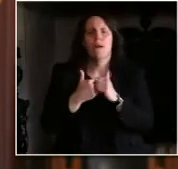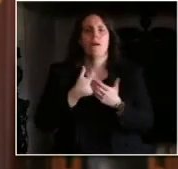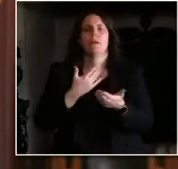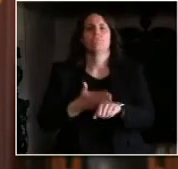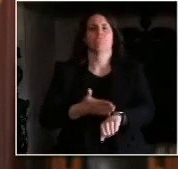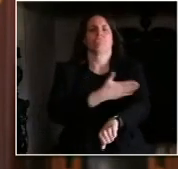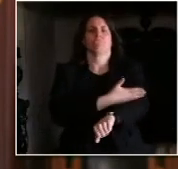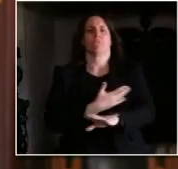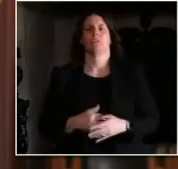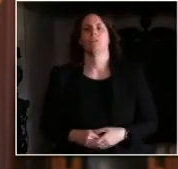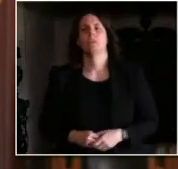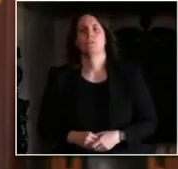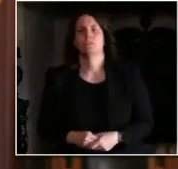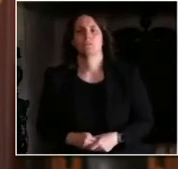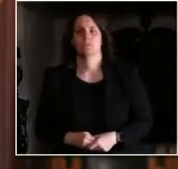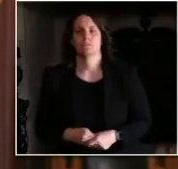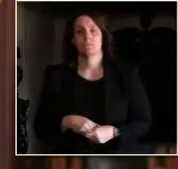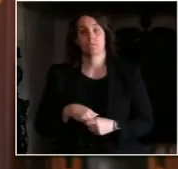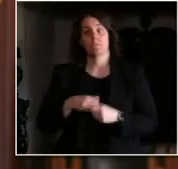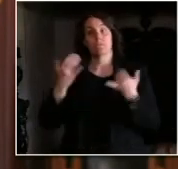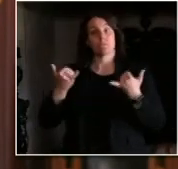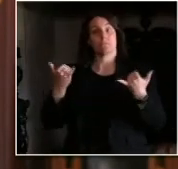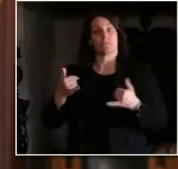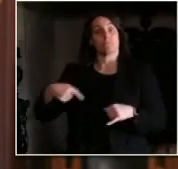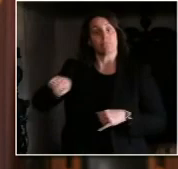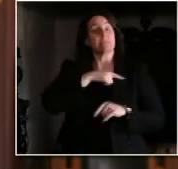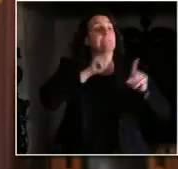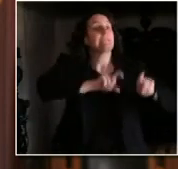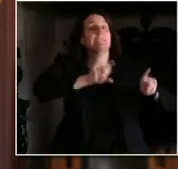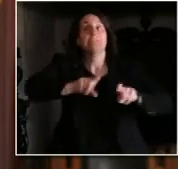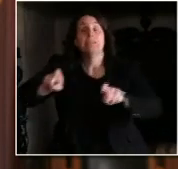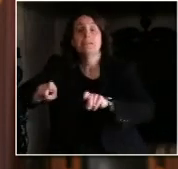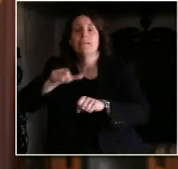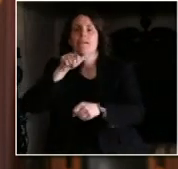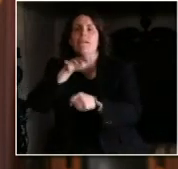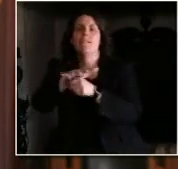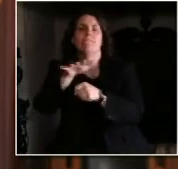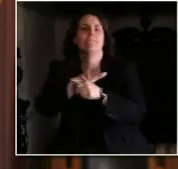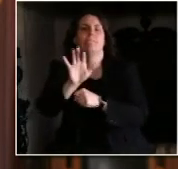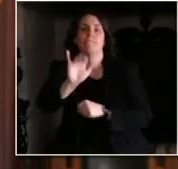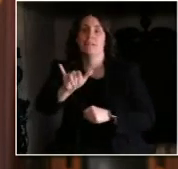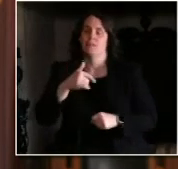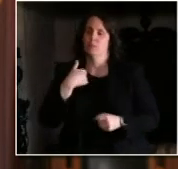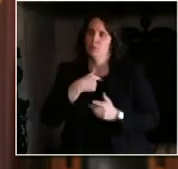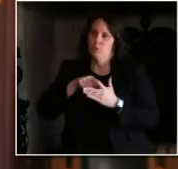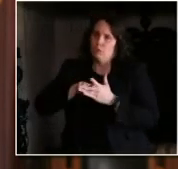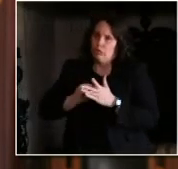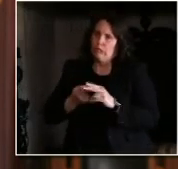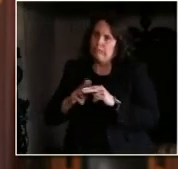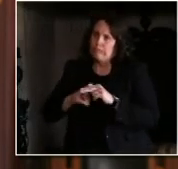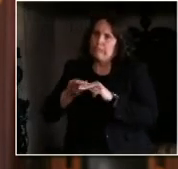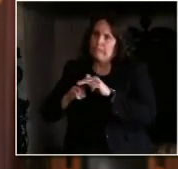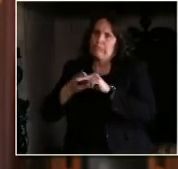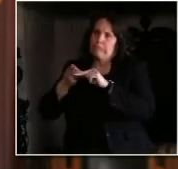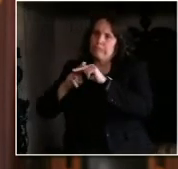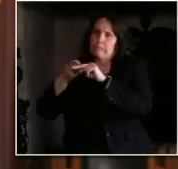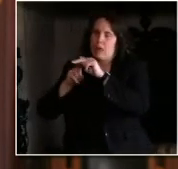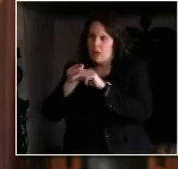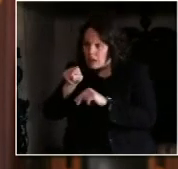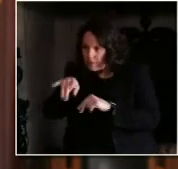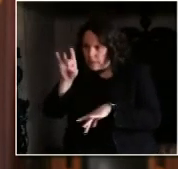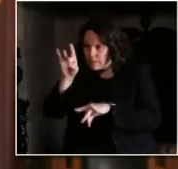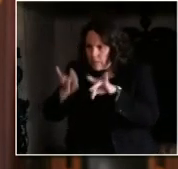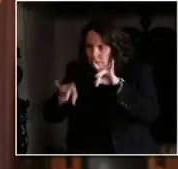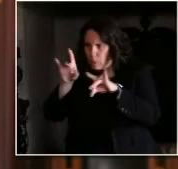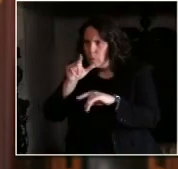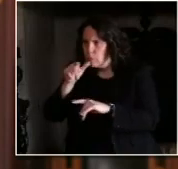exists in a community, that's only the start. Once positive cases are identified, we must engage in contact tracing.